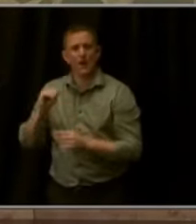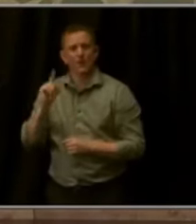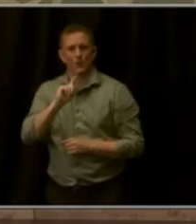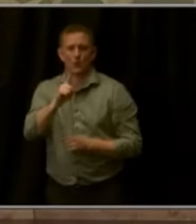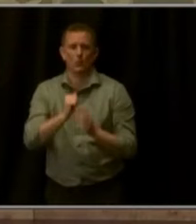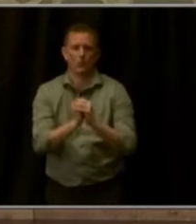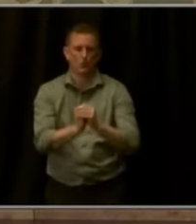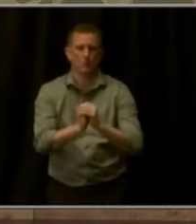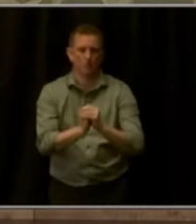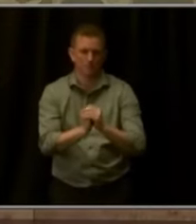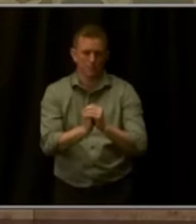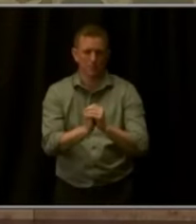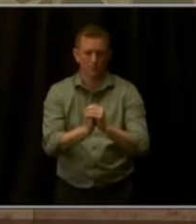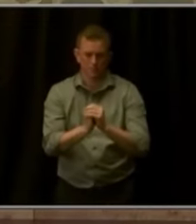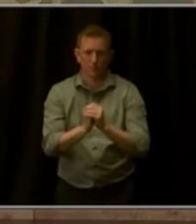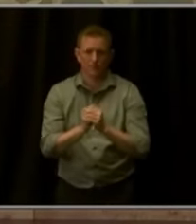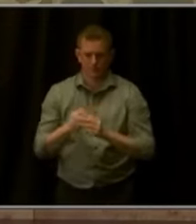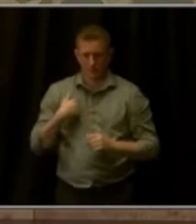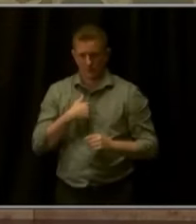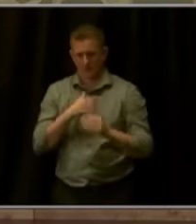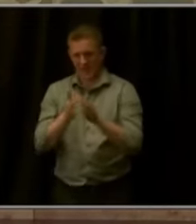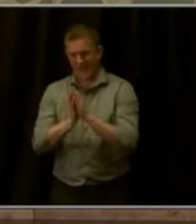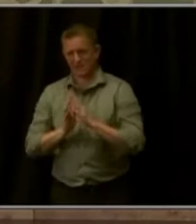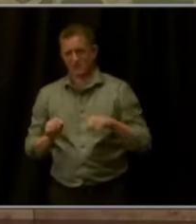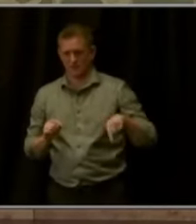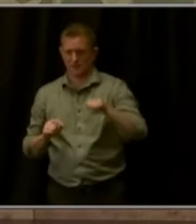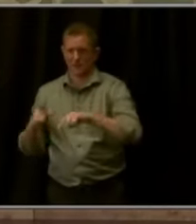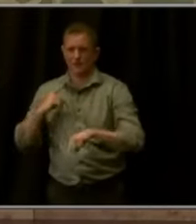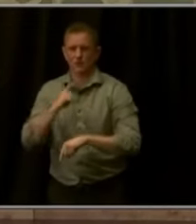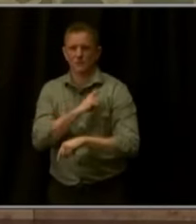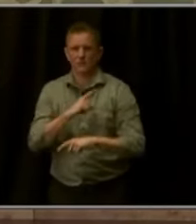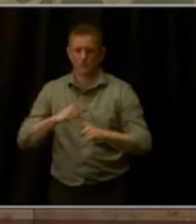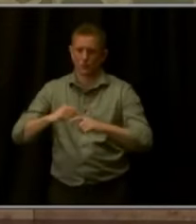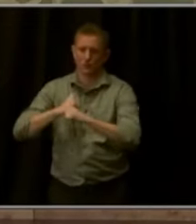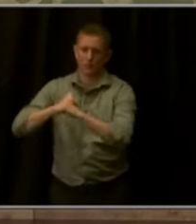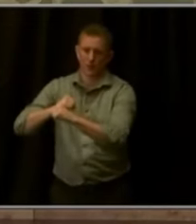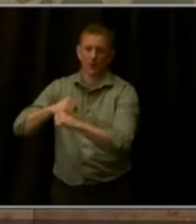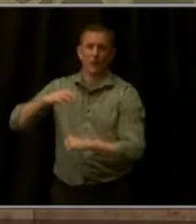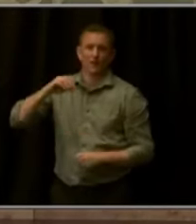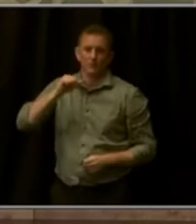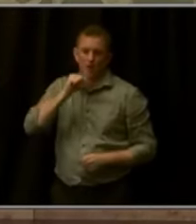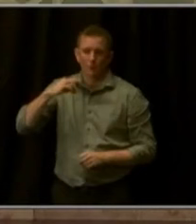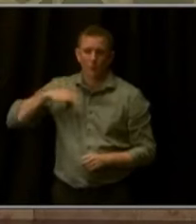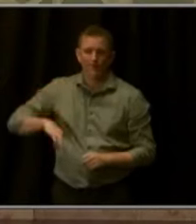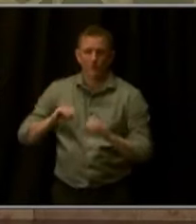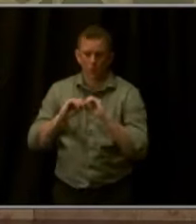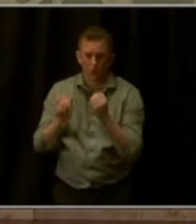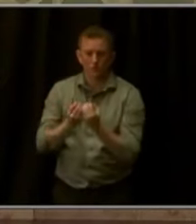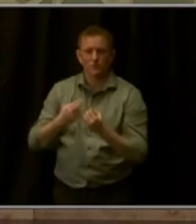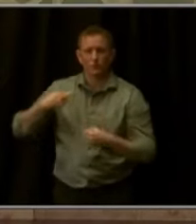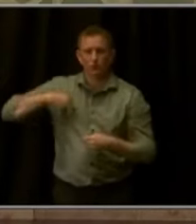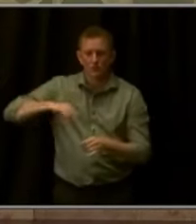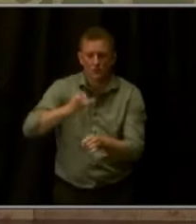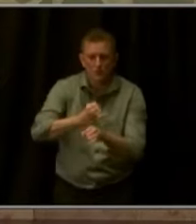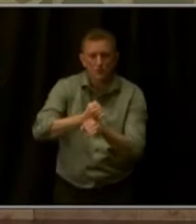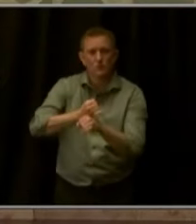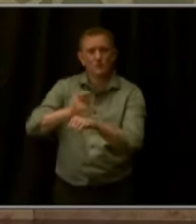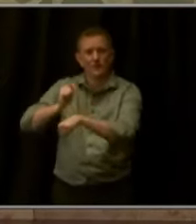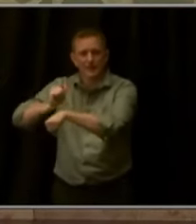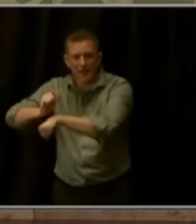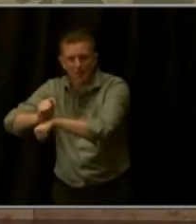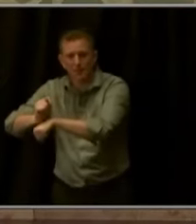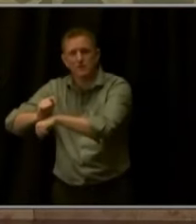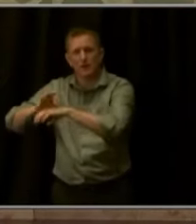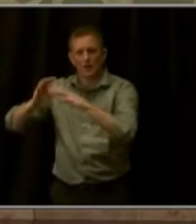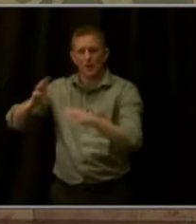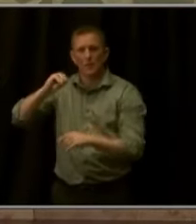body to help protect non-profit organizations and religious institutions like temples and mosques that are facing a heightened risk of targeted